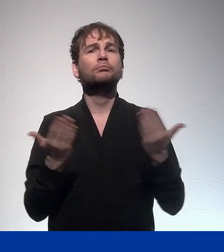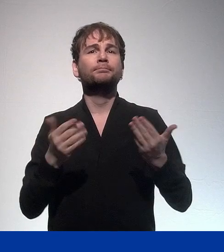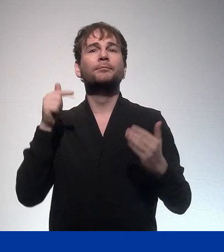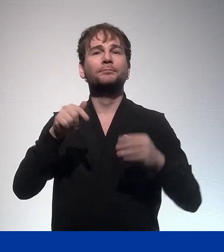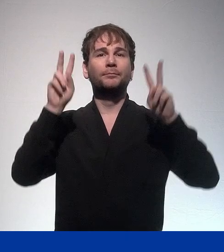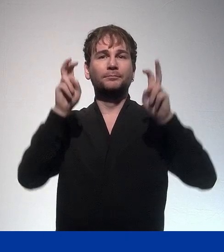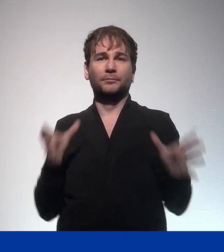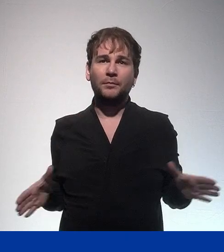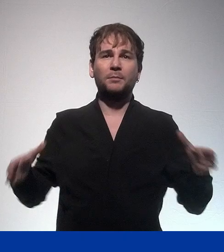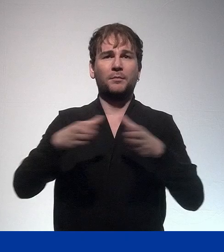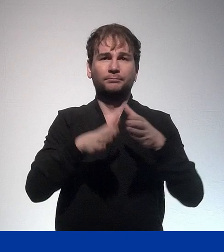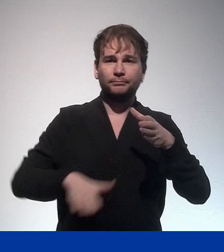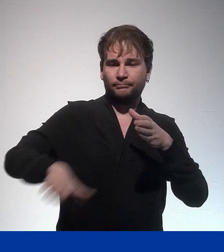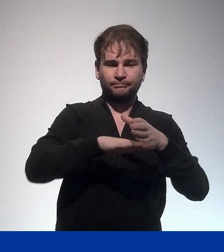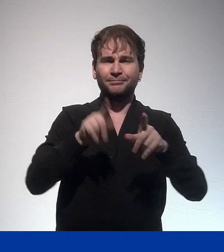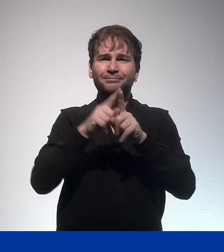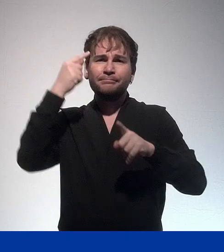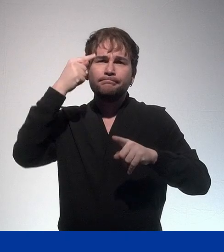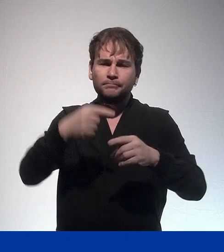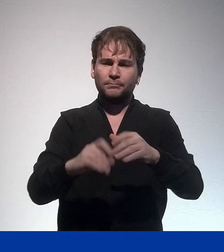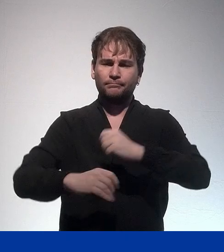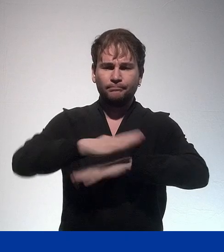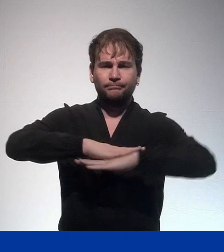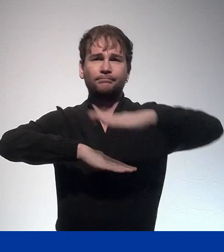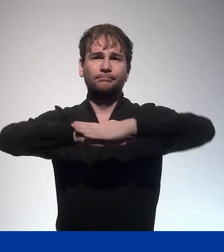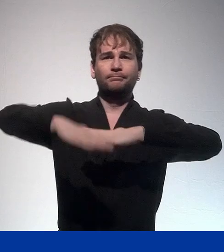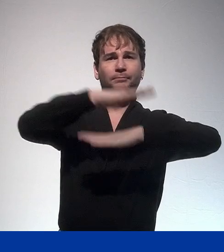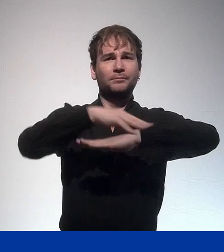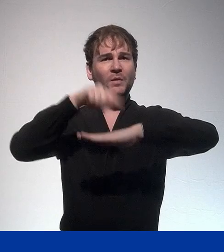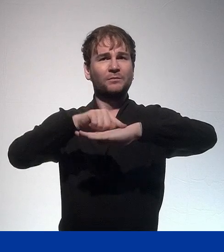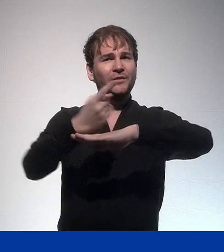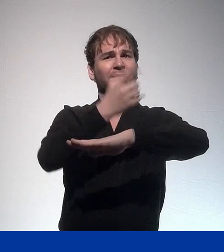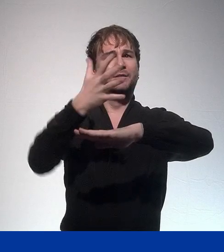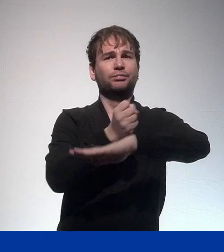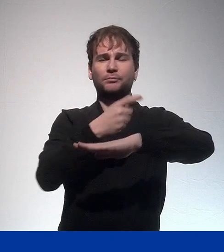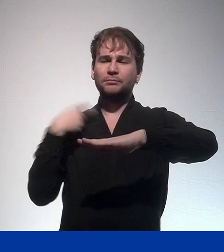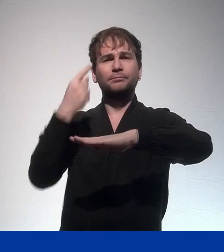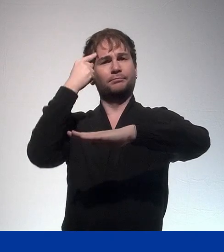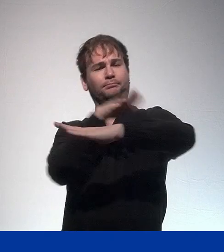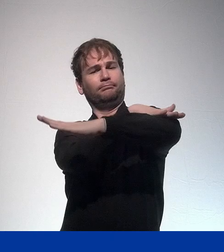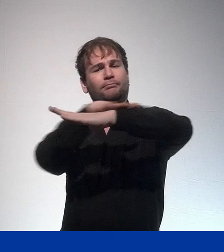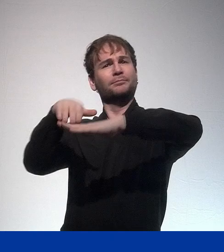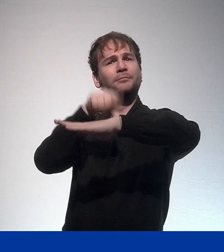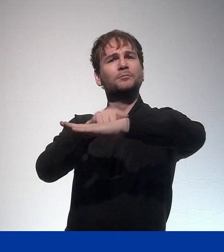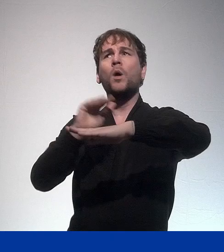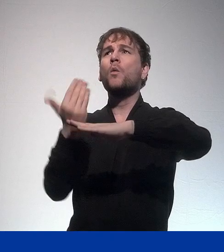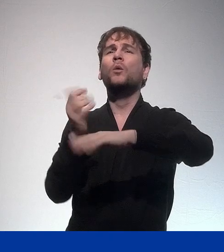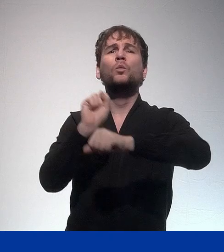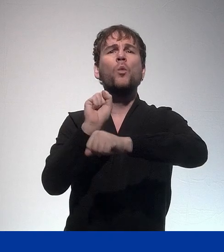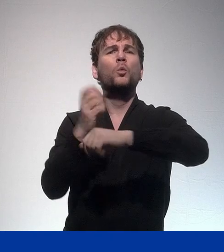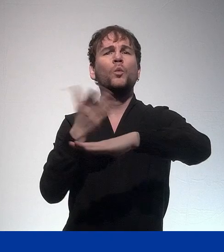was to create a common understanding of what youth work is. Now,